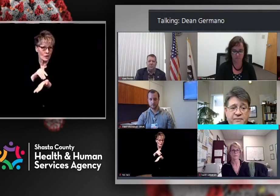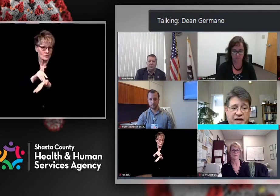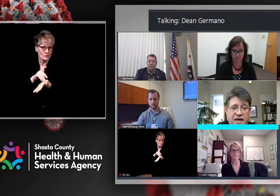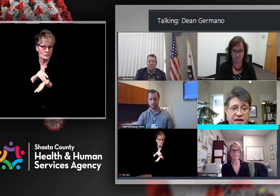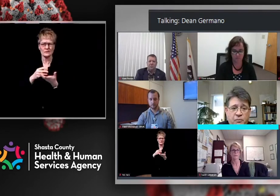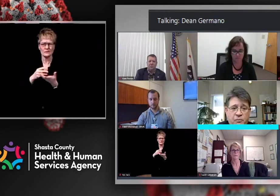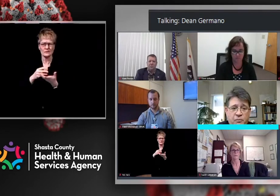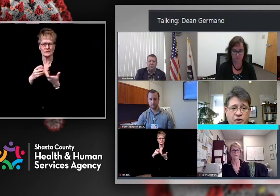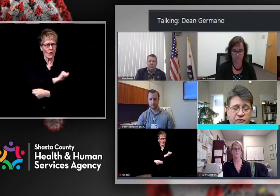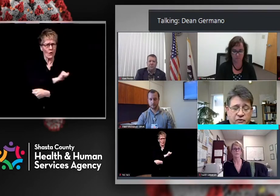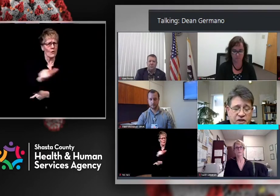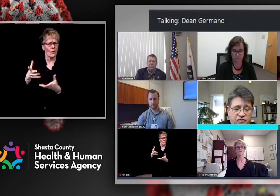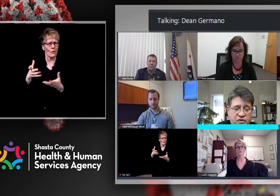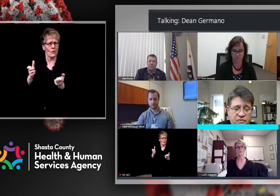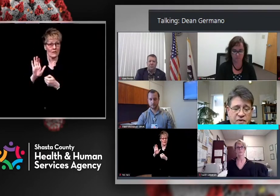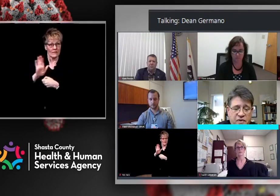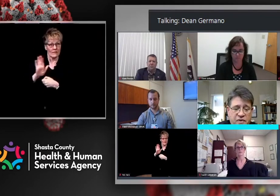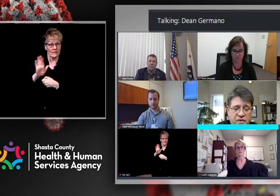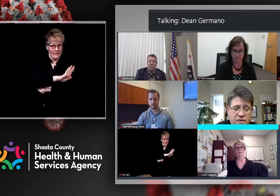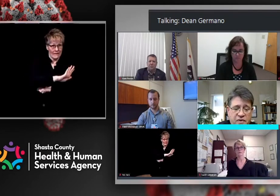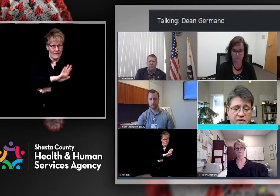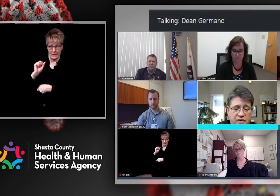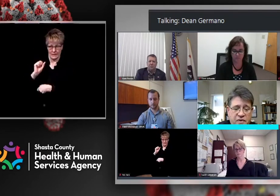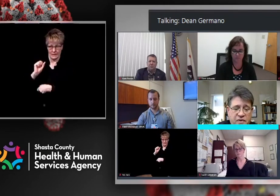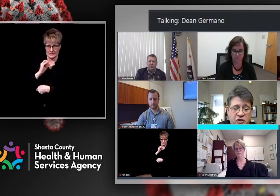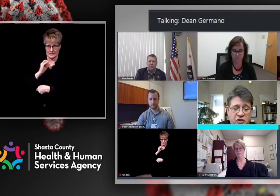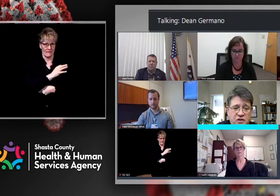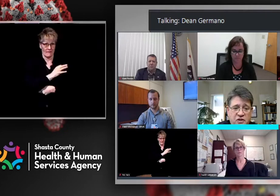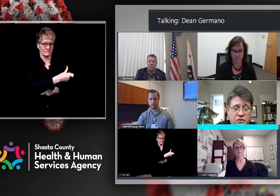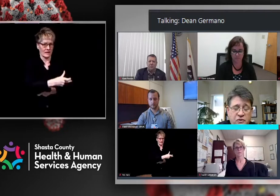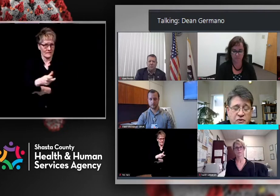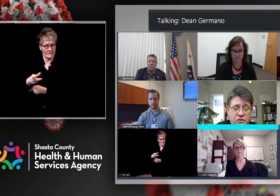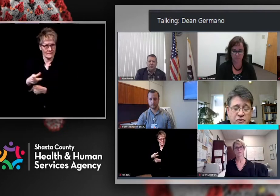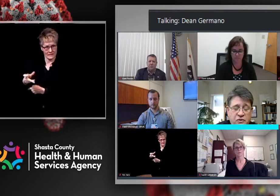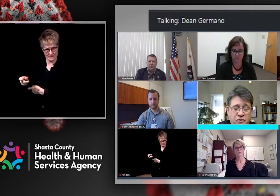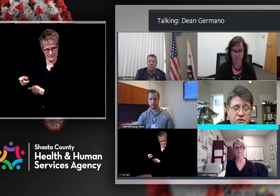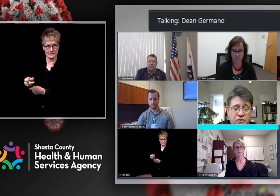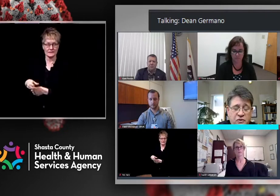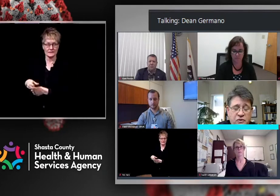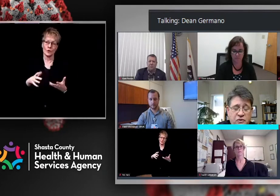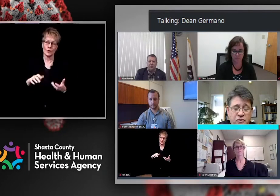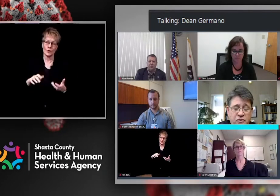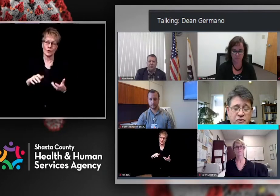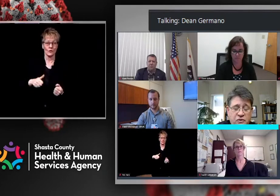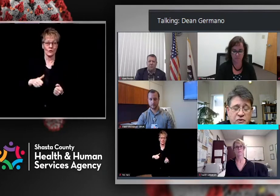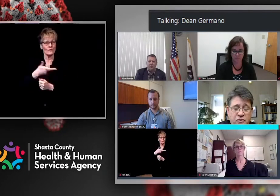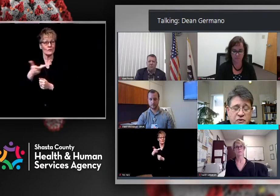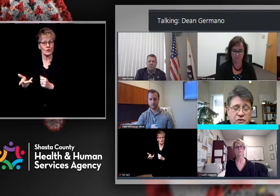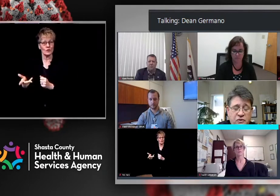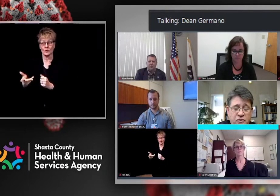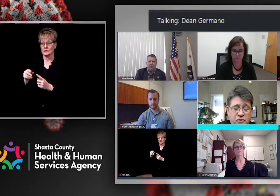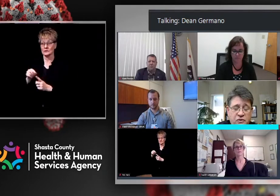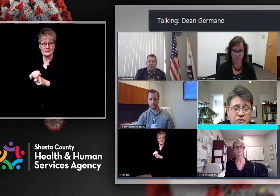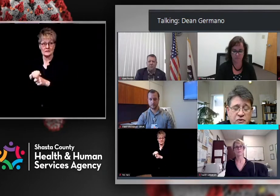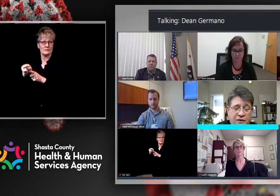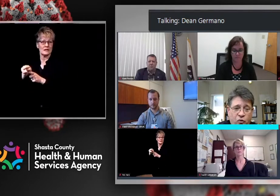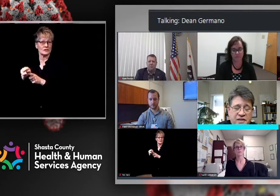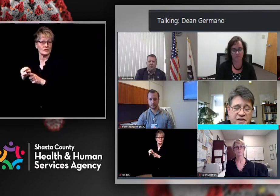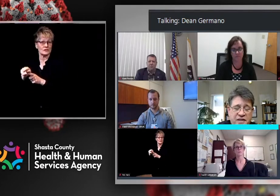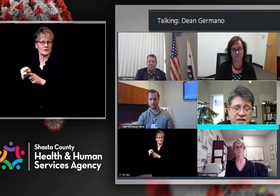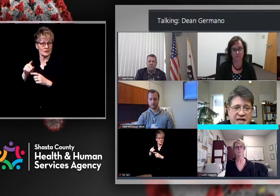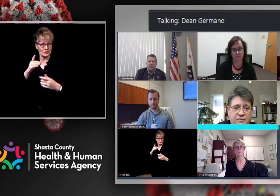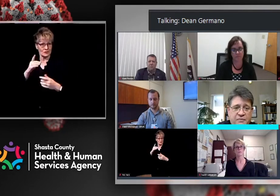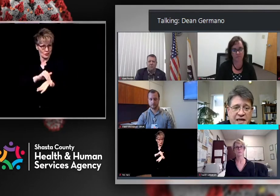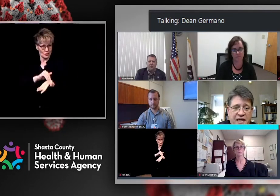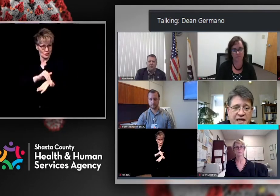I've had a couple of outreaches from specialist physicians who got their immunization at the hospital, but then I had one